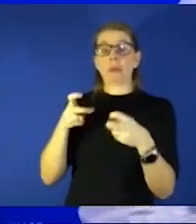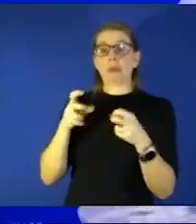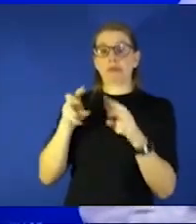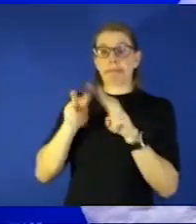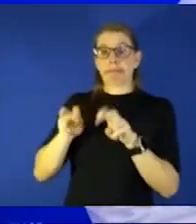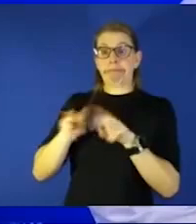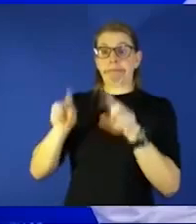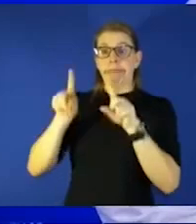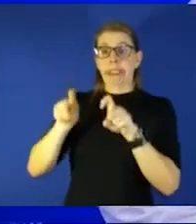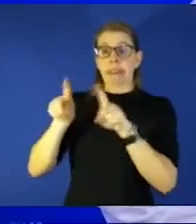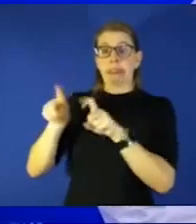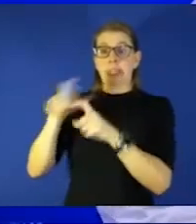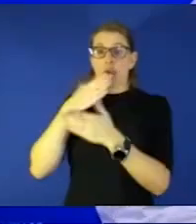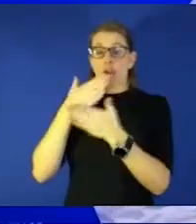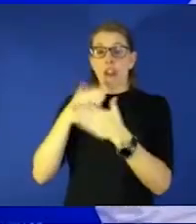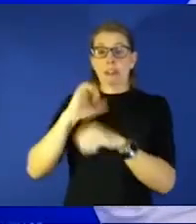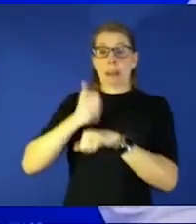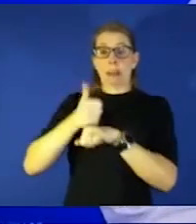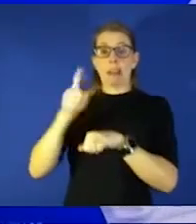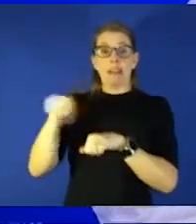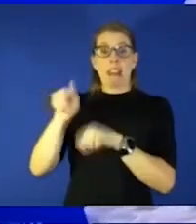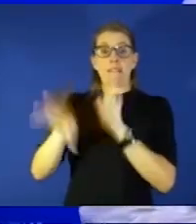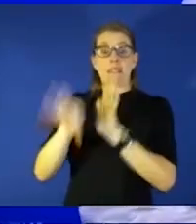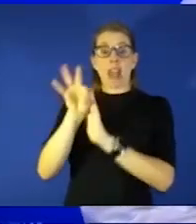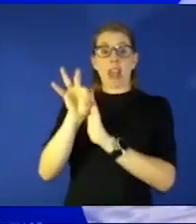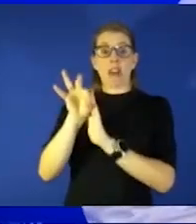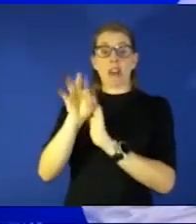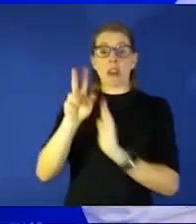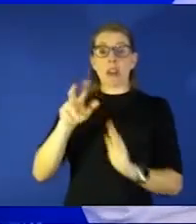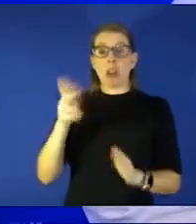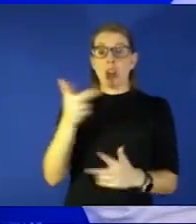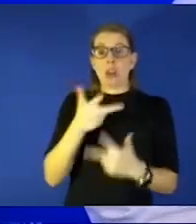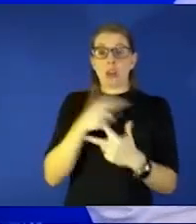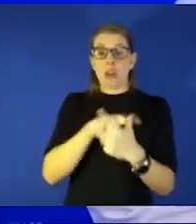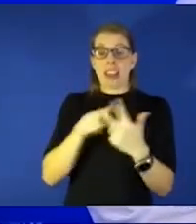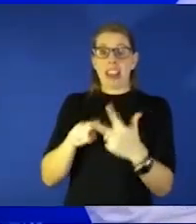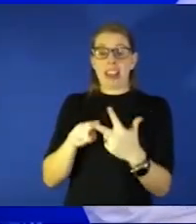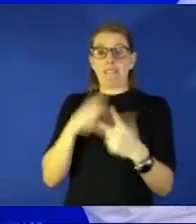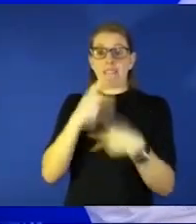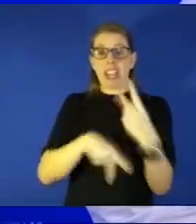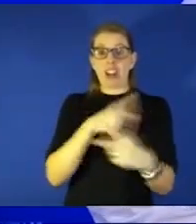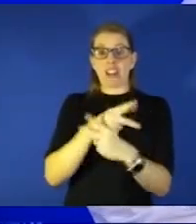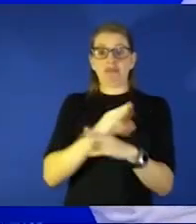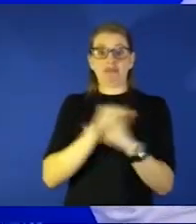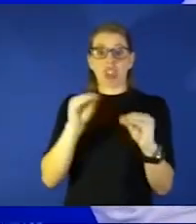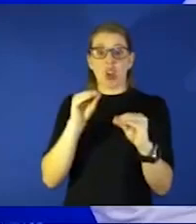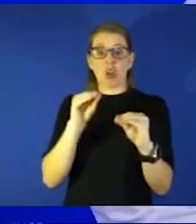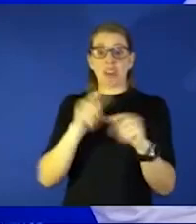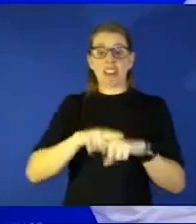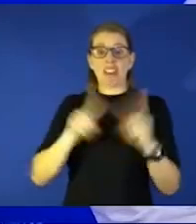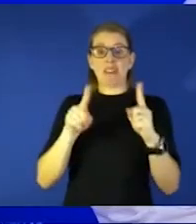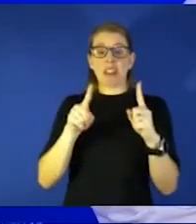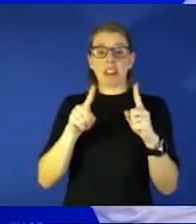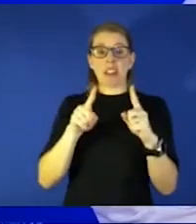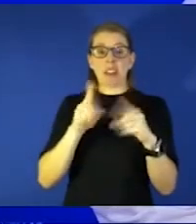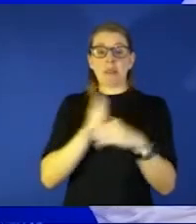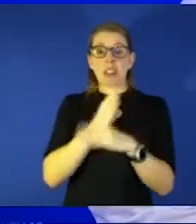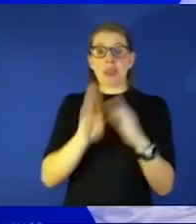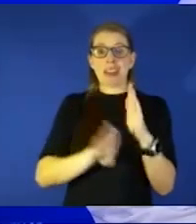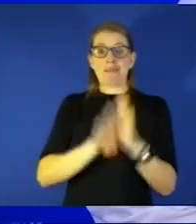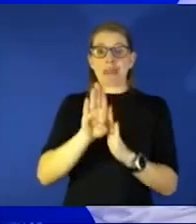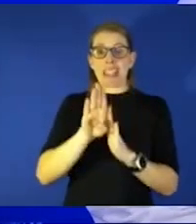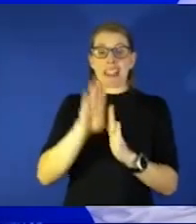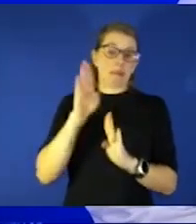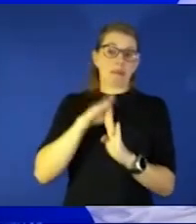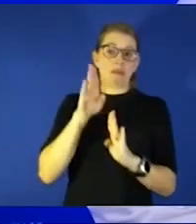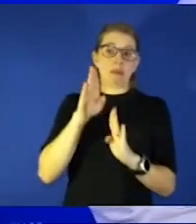very good setup and what they found that through those three variants that there was no difference in the peak amount of virus that